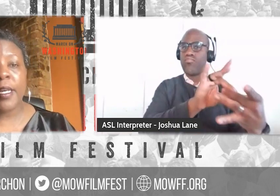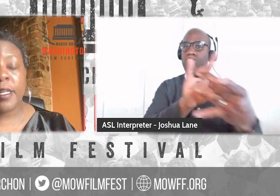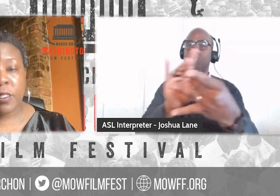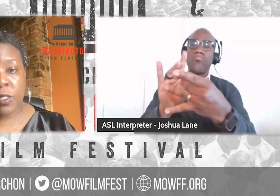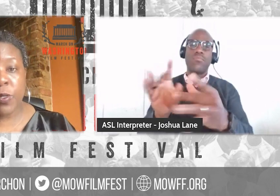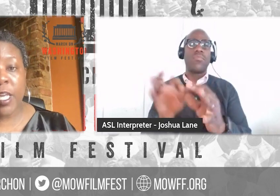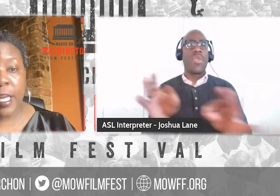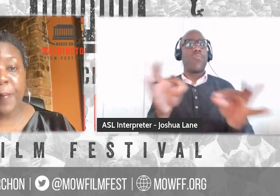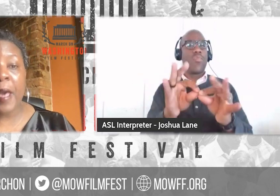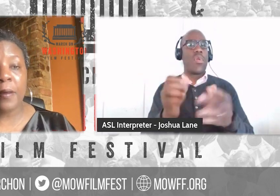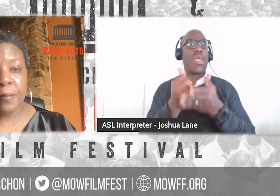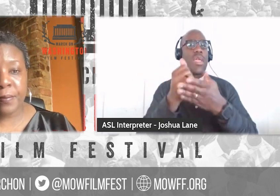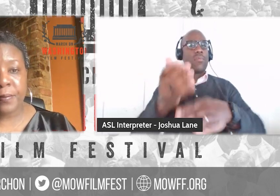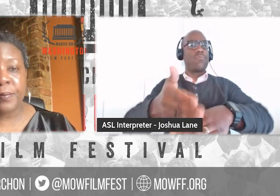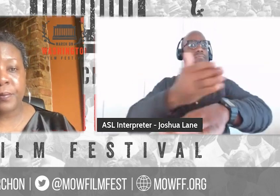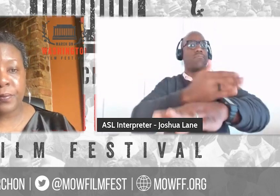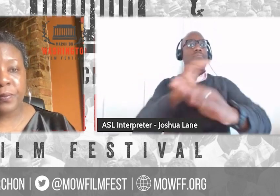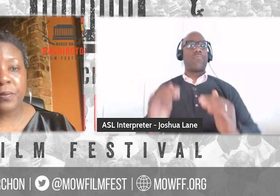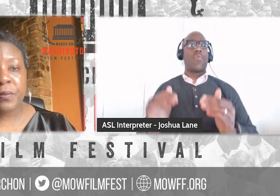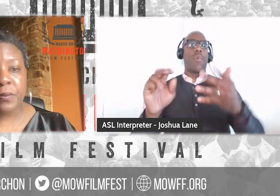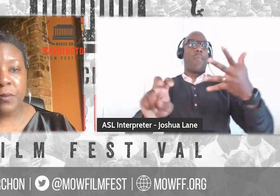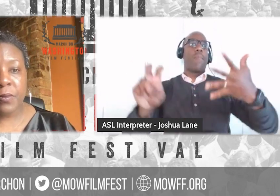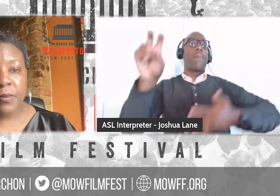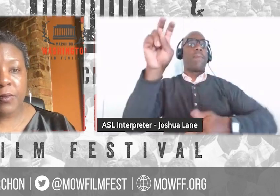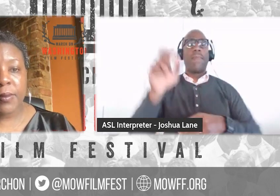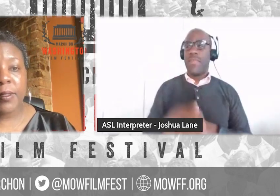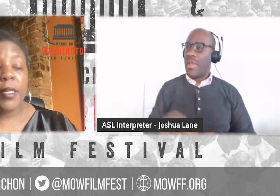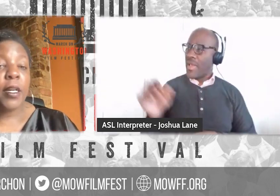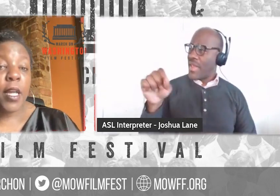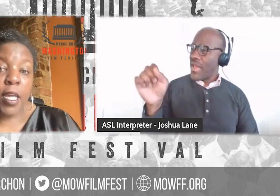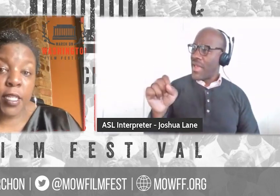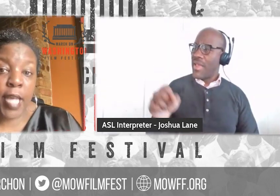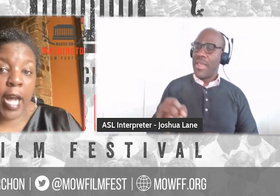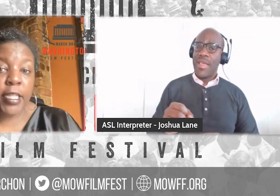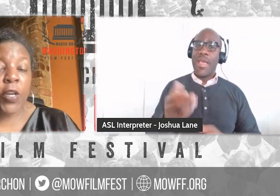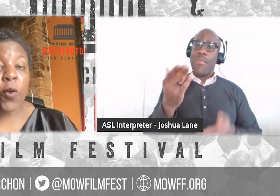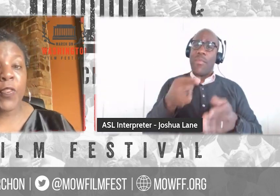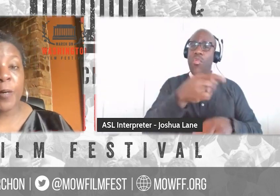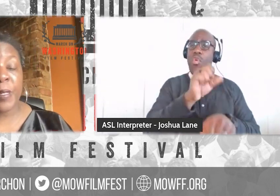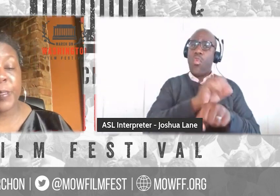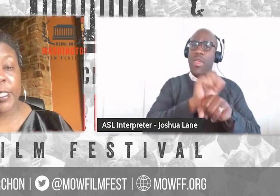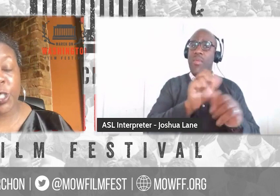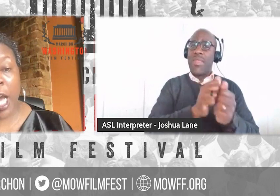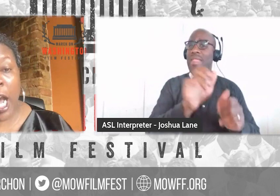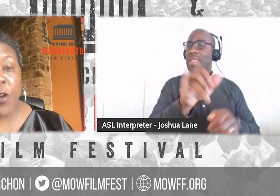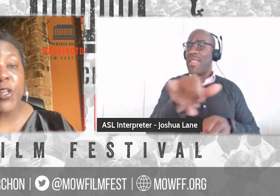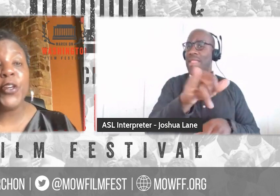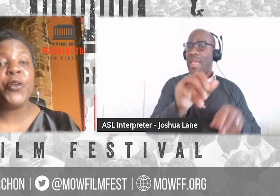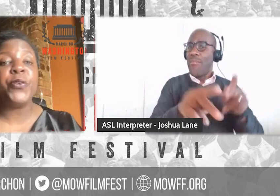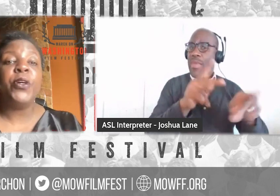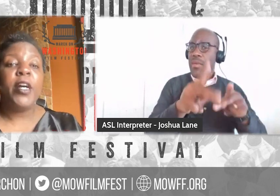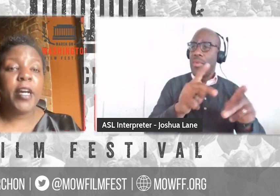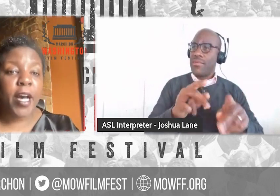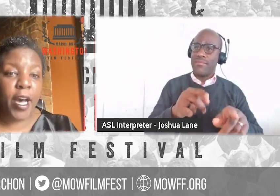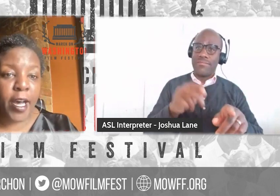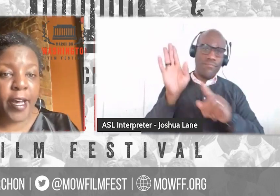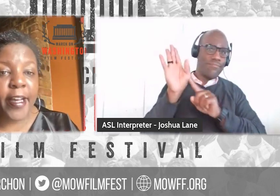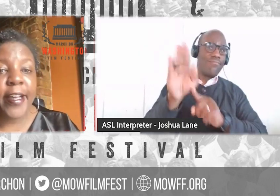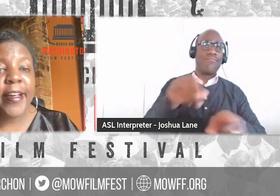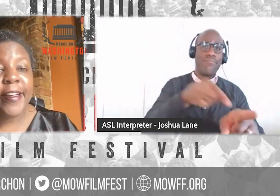Absolutely. Because they'll probably be the people you're working with for the rest of your career. Exactly. Or they'll be in a position to hire you